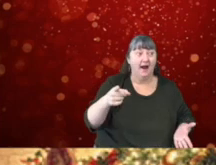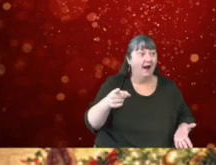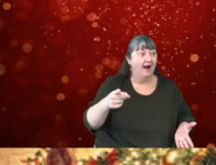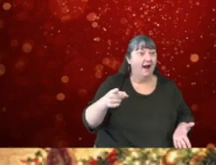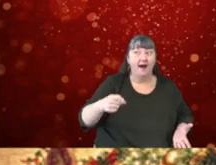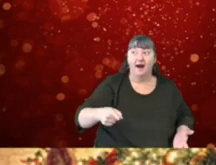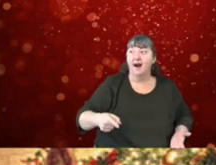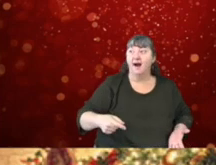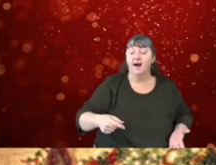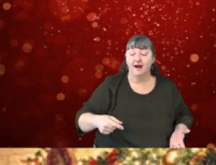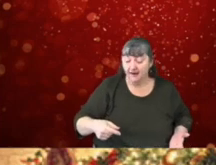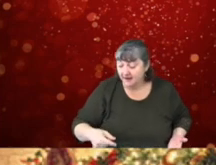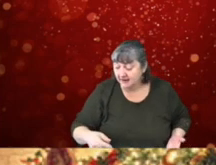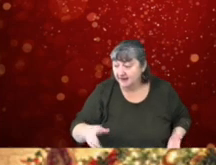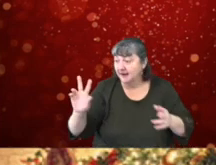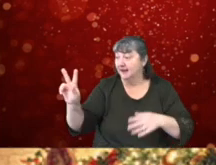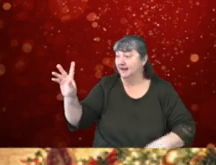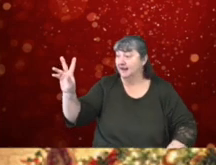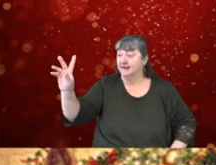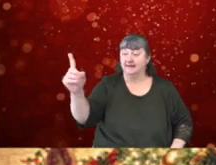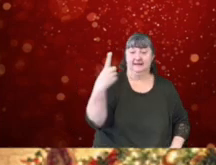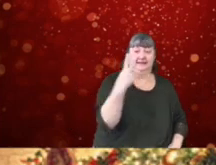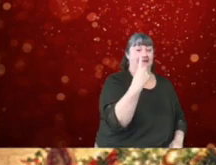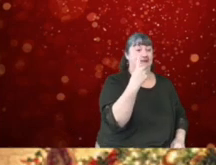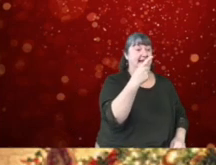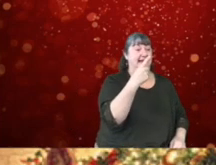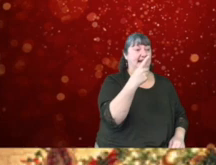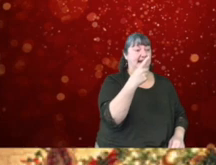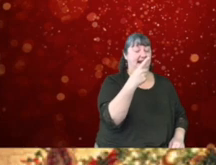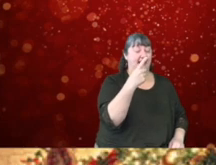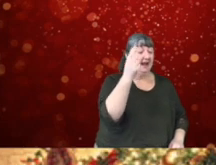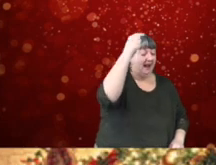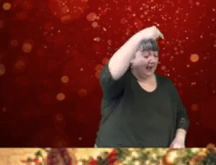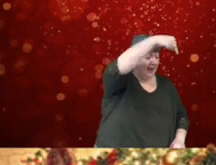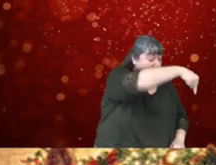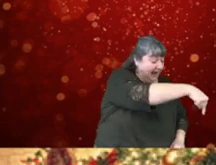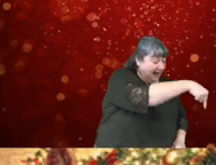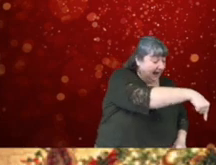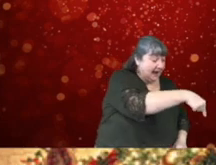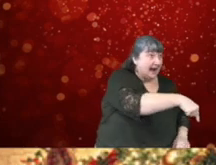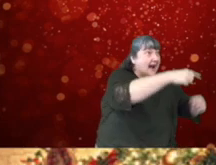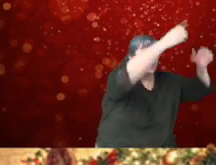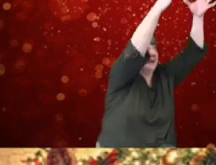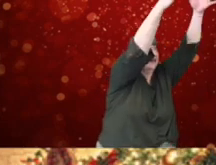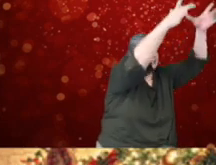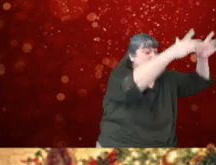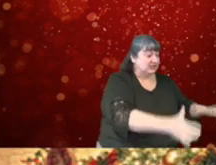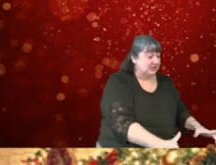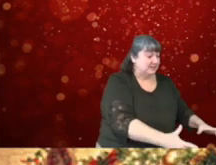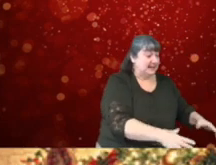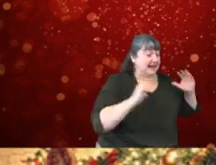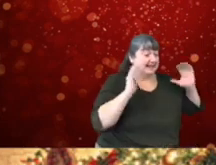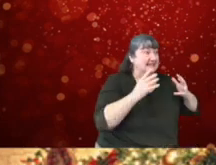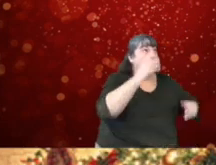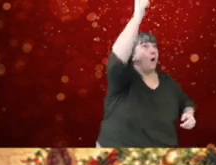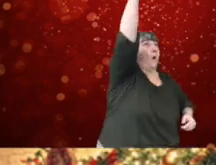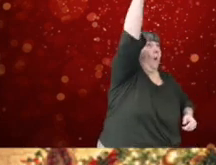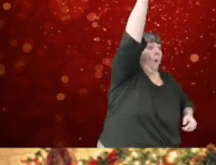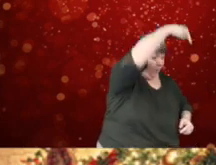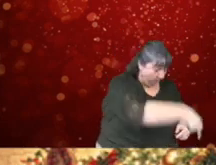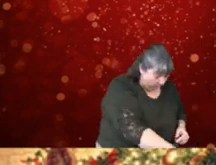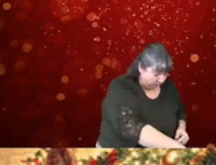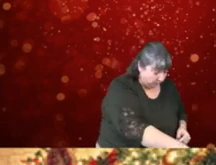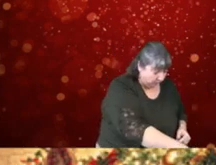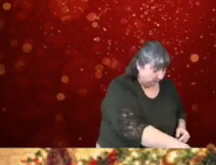drew in my head and was turning around, down the chimney, St. Nicholas came with a bound.